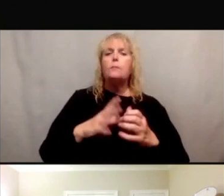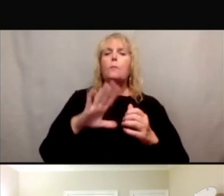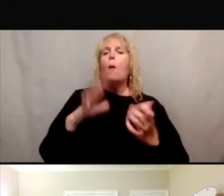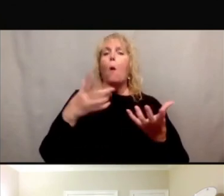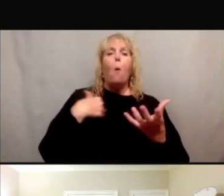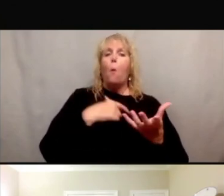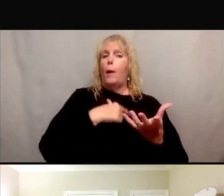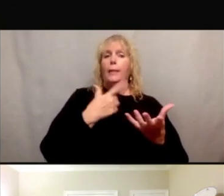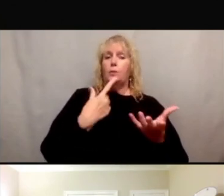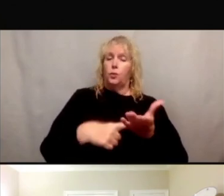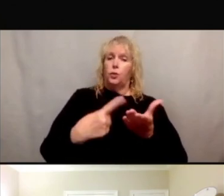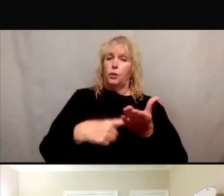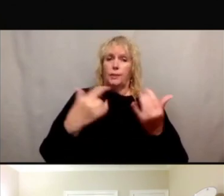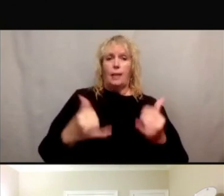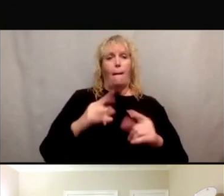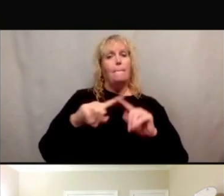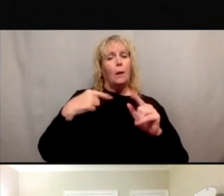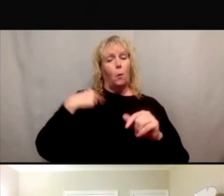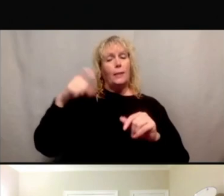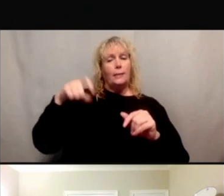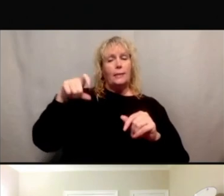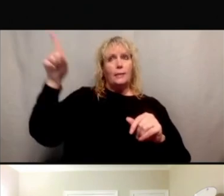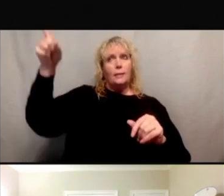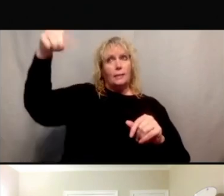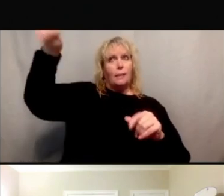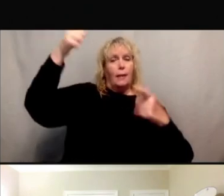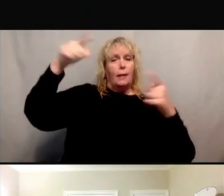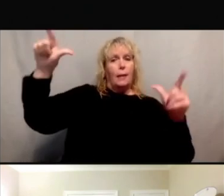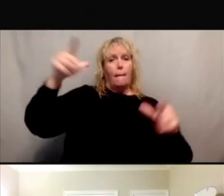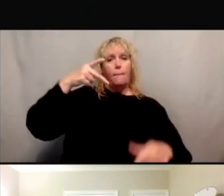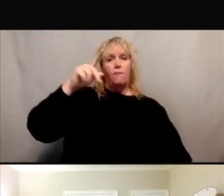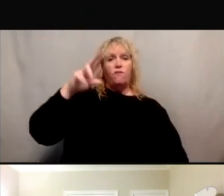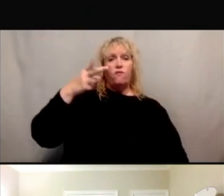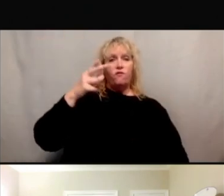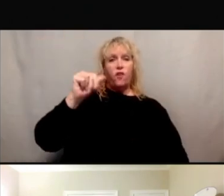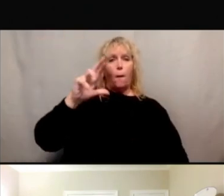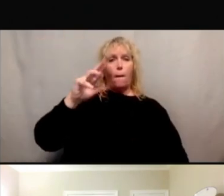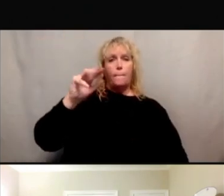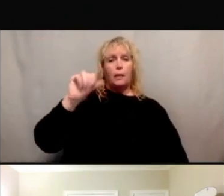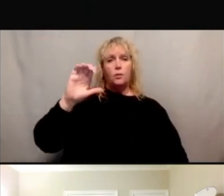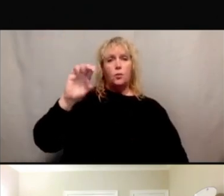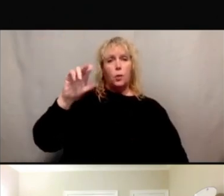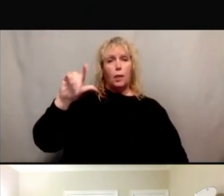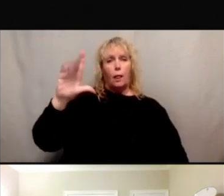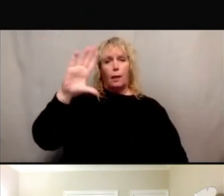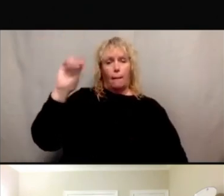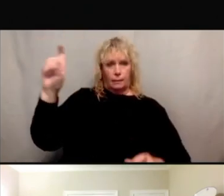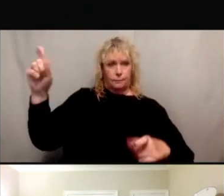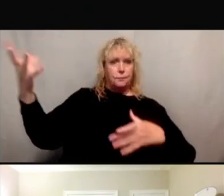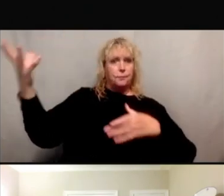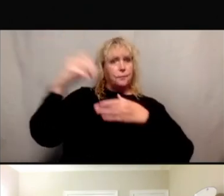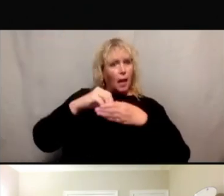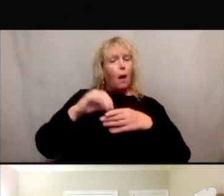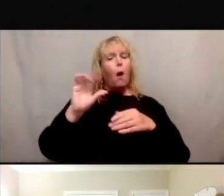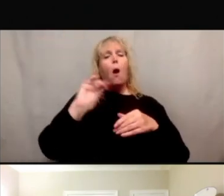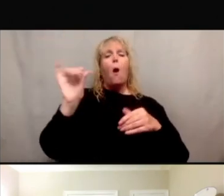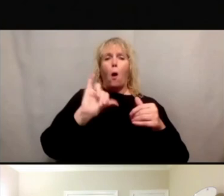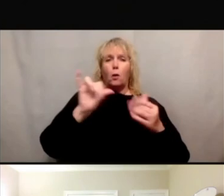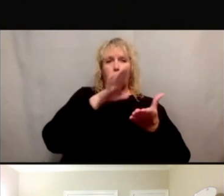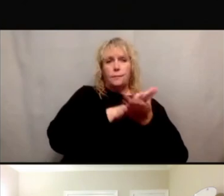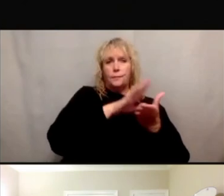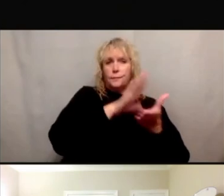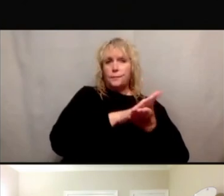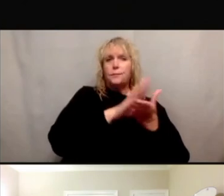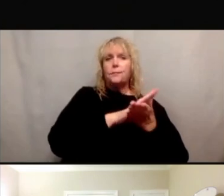we need these pharmaceutical companies to invest. That's in academia as well, too, to invest. That's the only way we're going to sort of bend the curve,